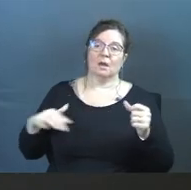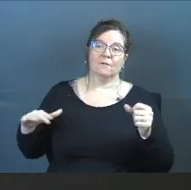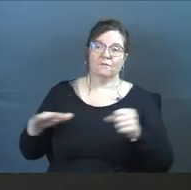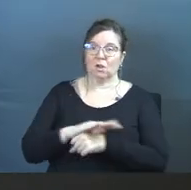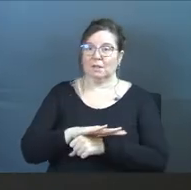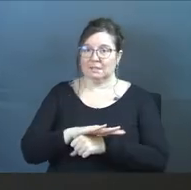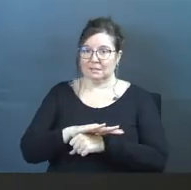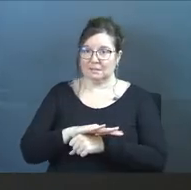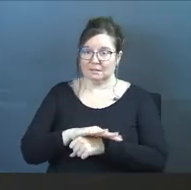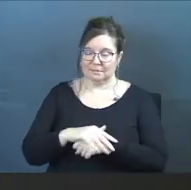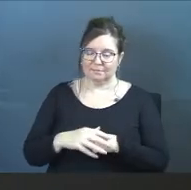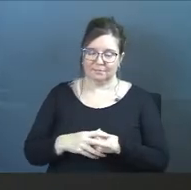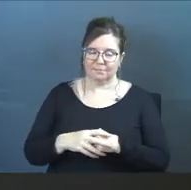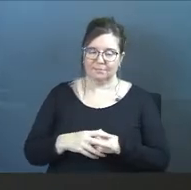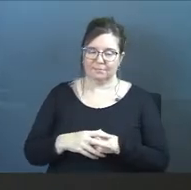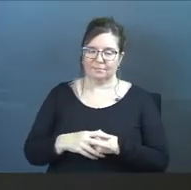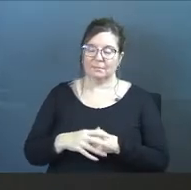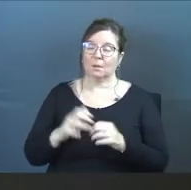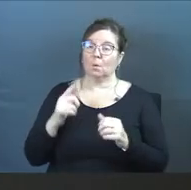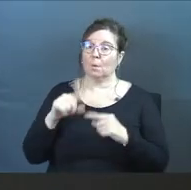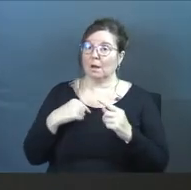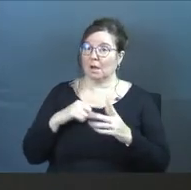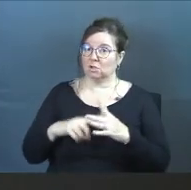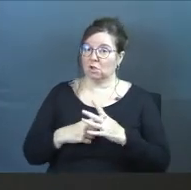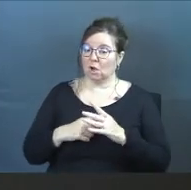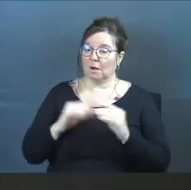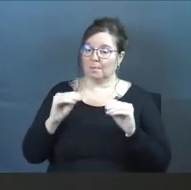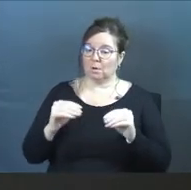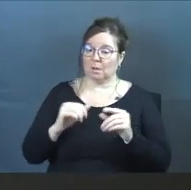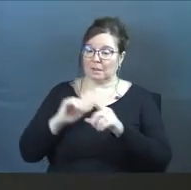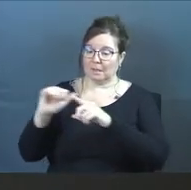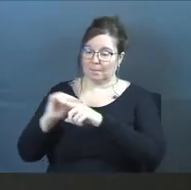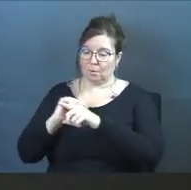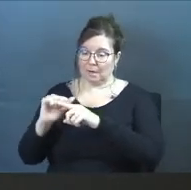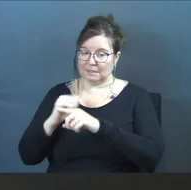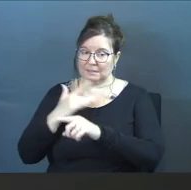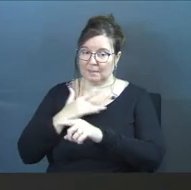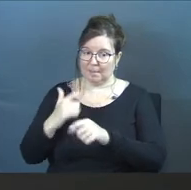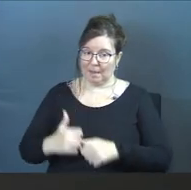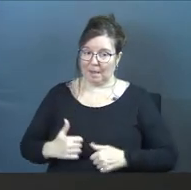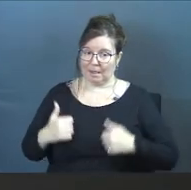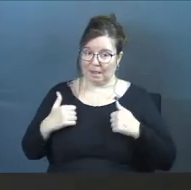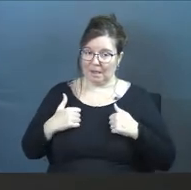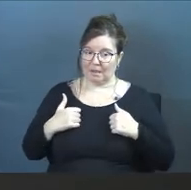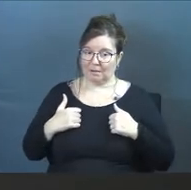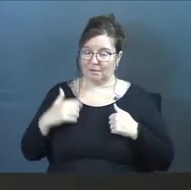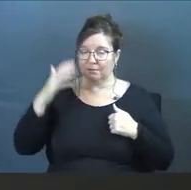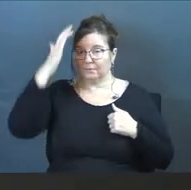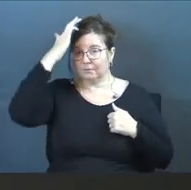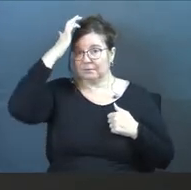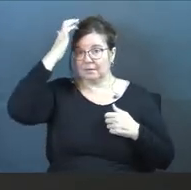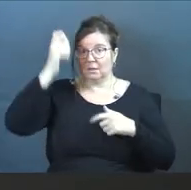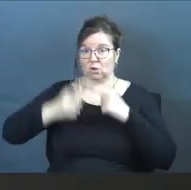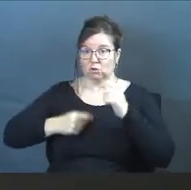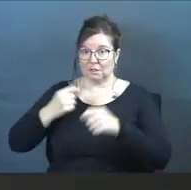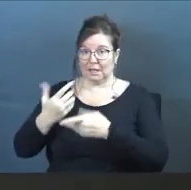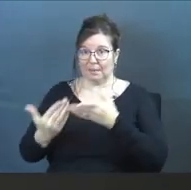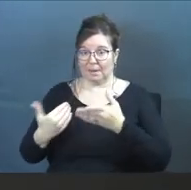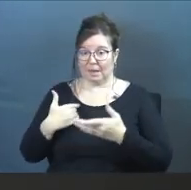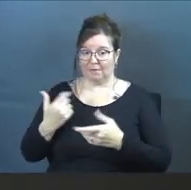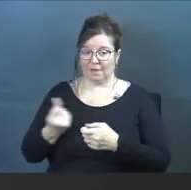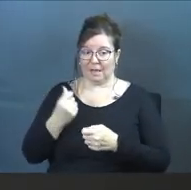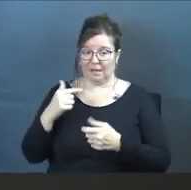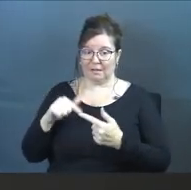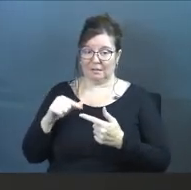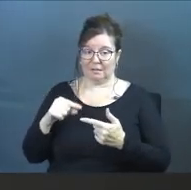the fullest. When I start putting the practices in my life, the traditions that I maybe have